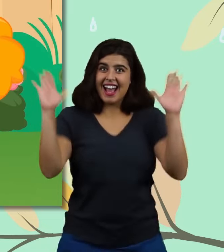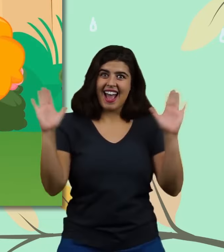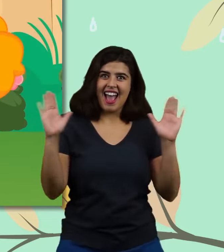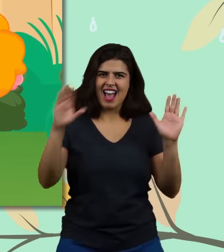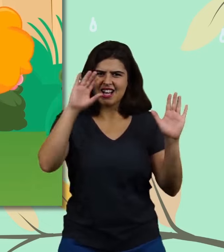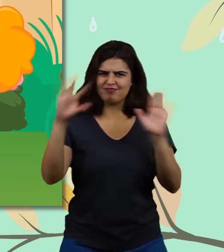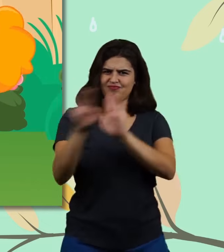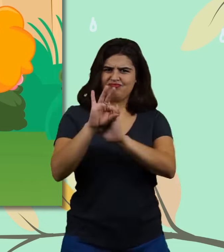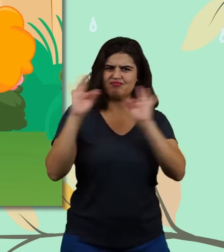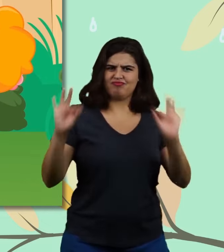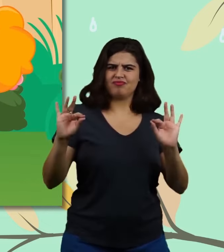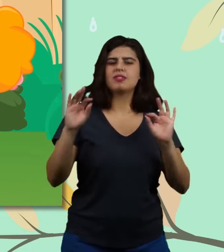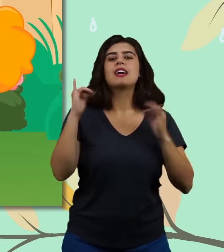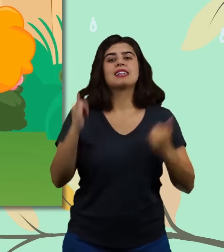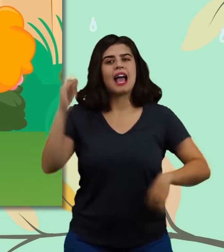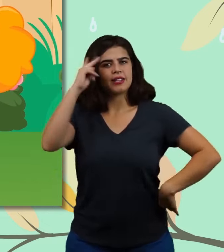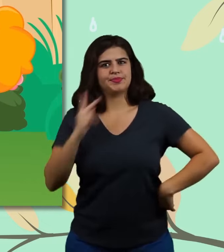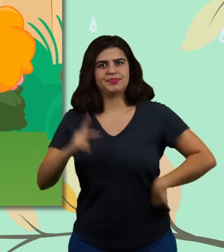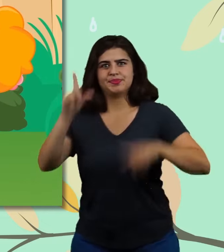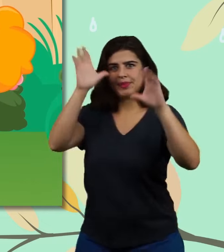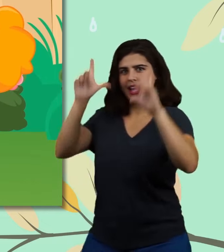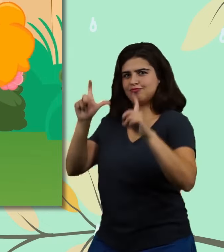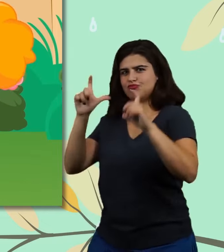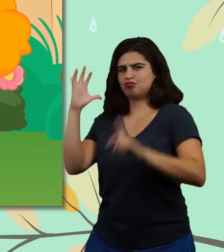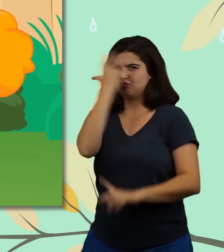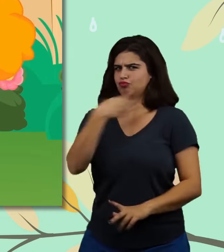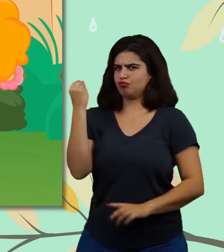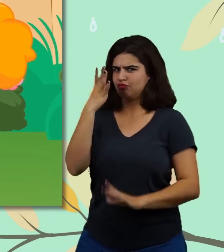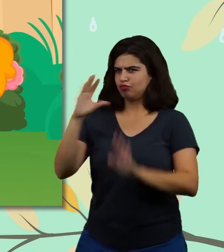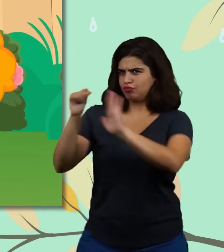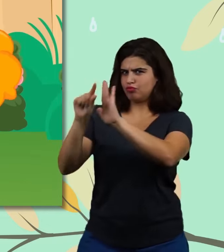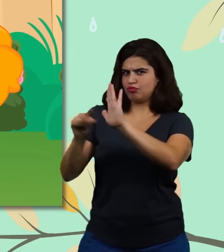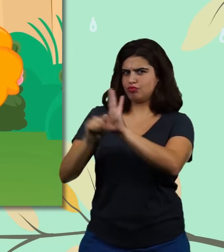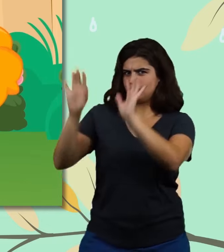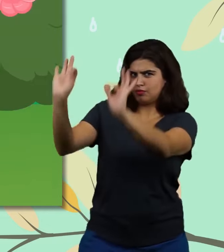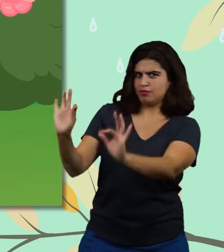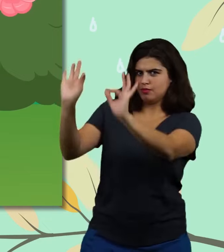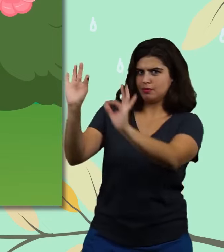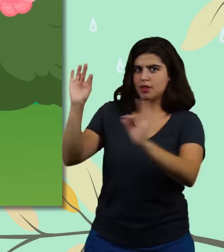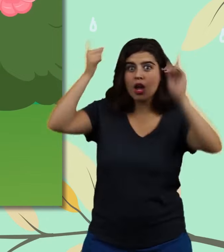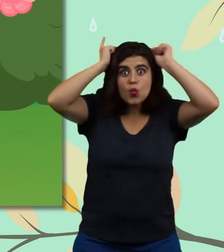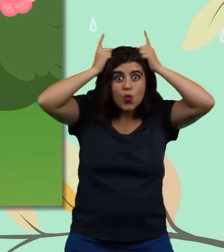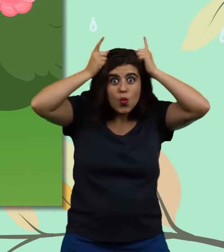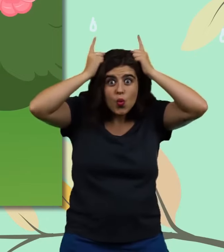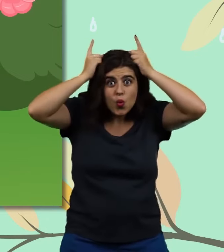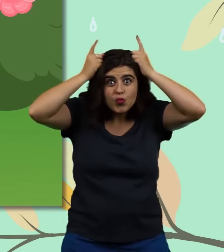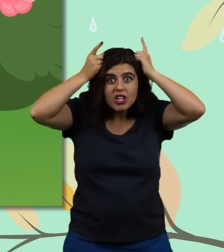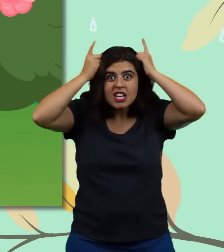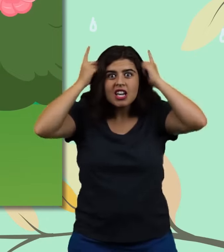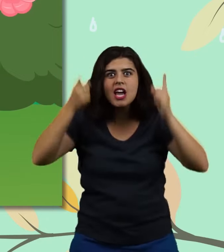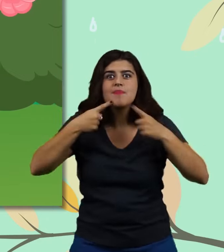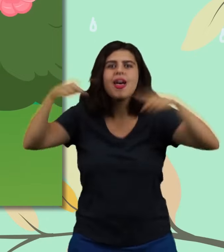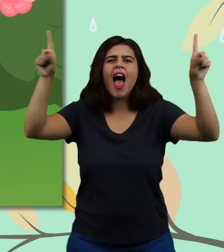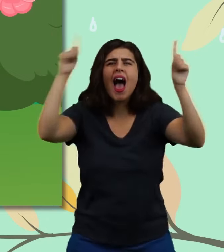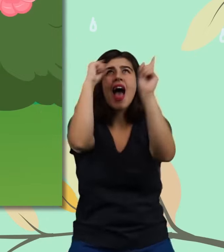great choice phoebe the photo will have a beautiful background hey groovy you are